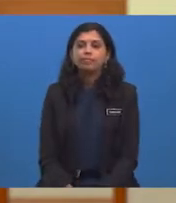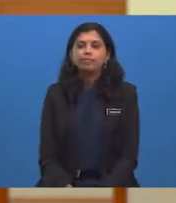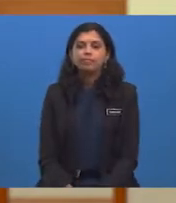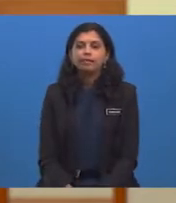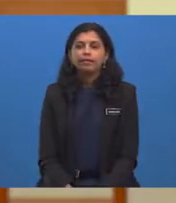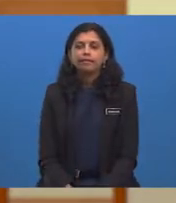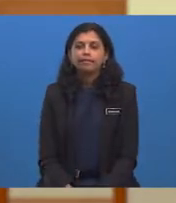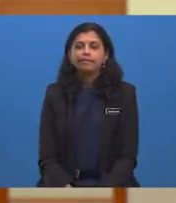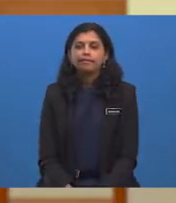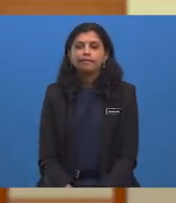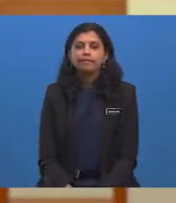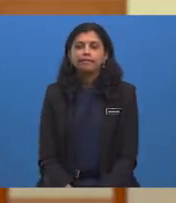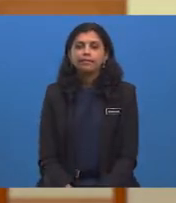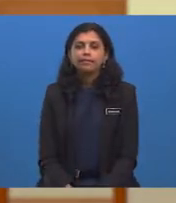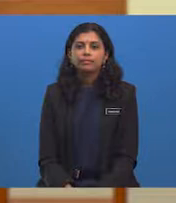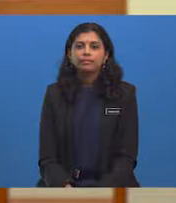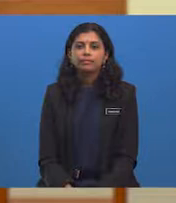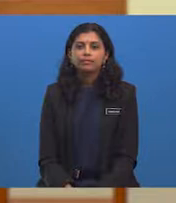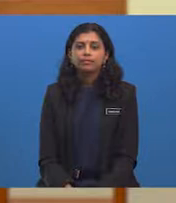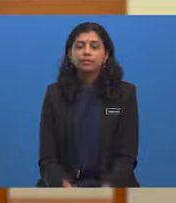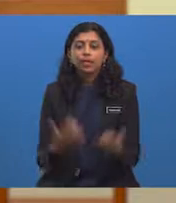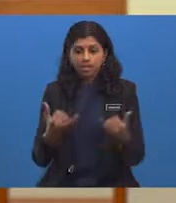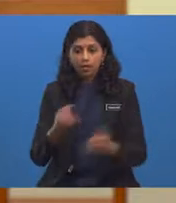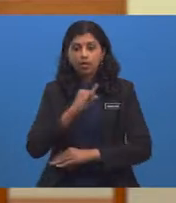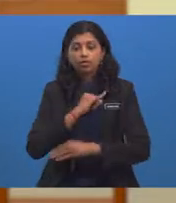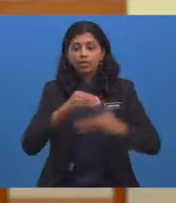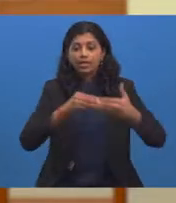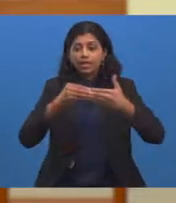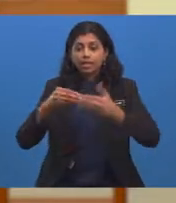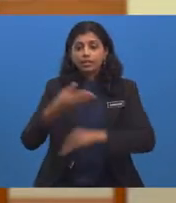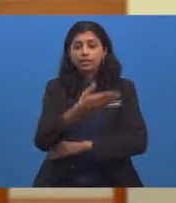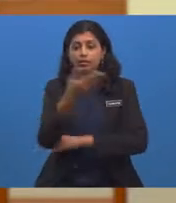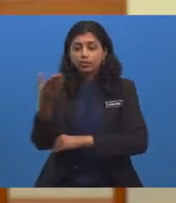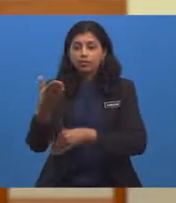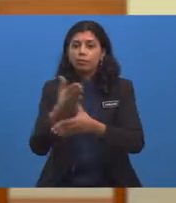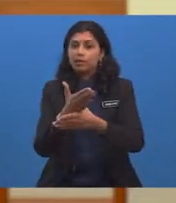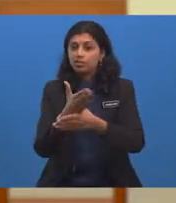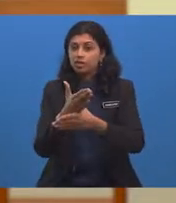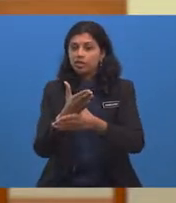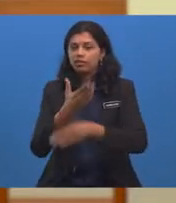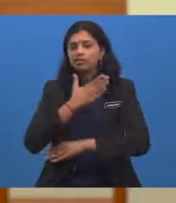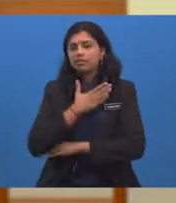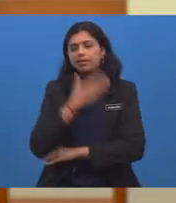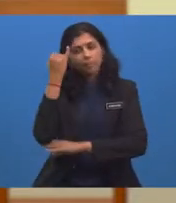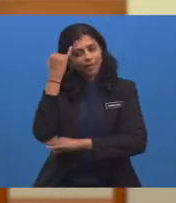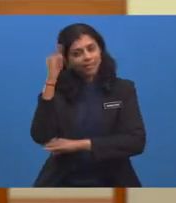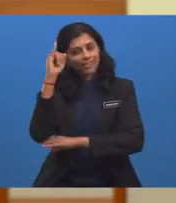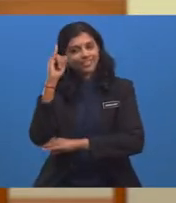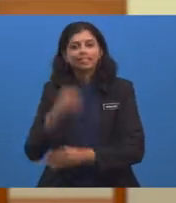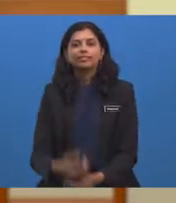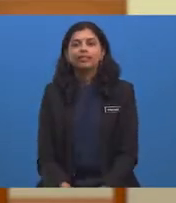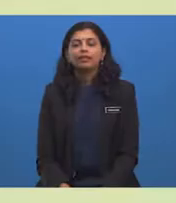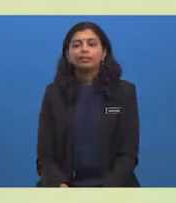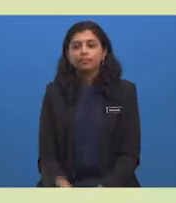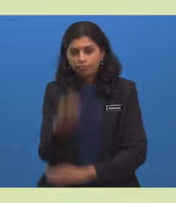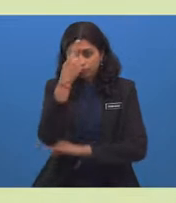In the meantime, I'll guide you by sharing some of my ideas for the phrases.